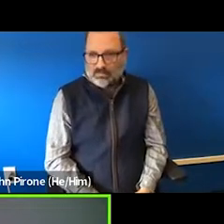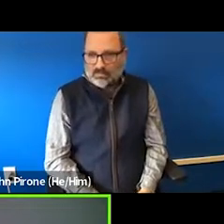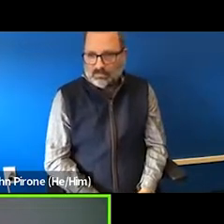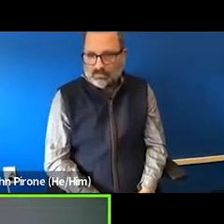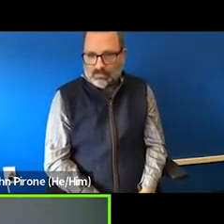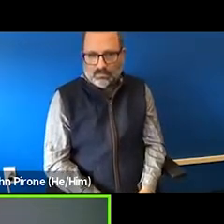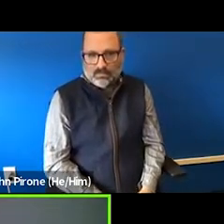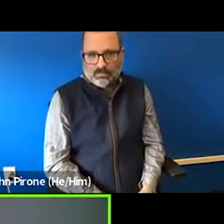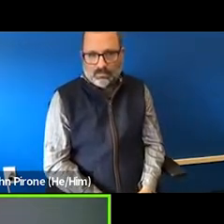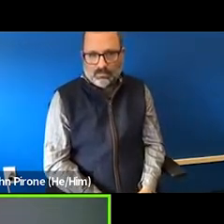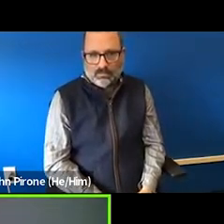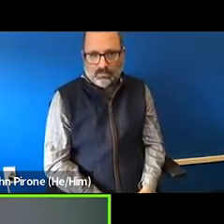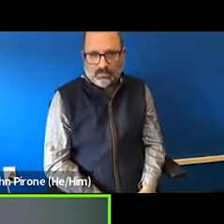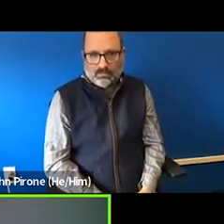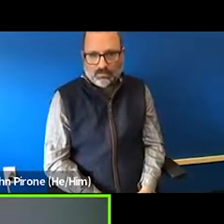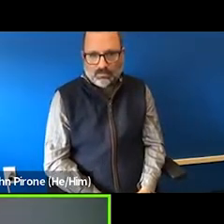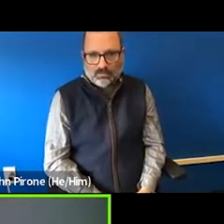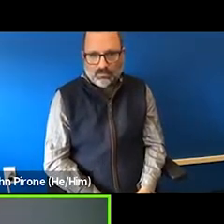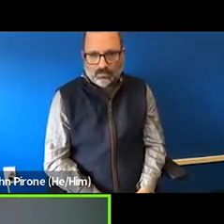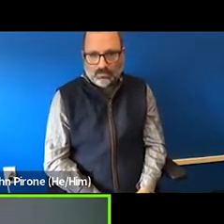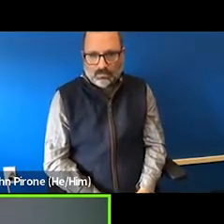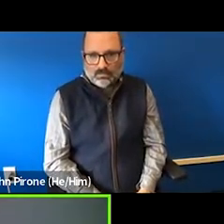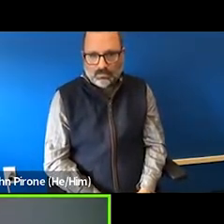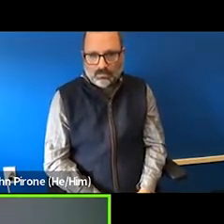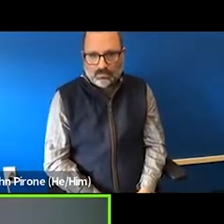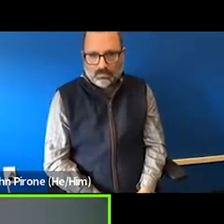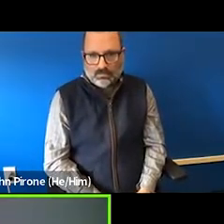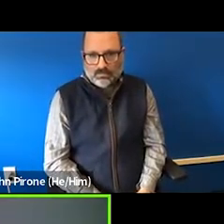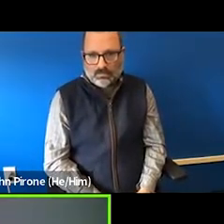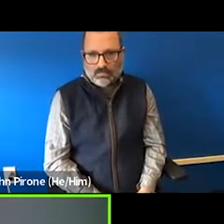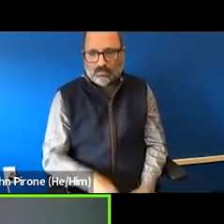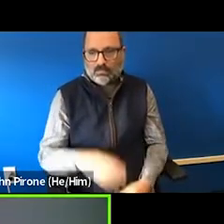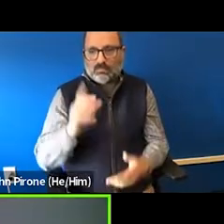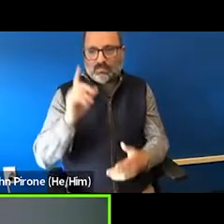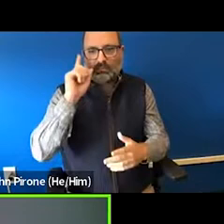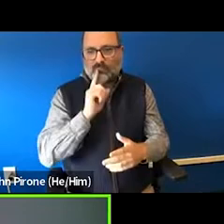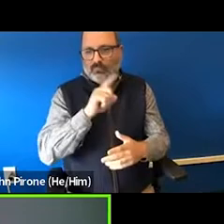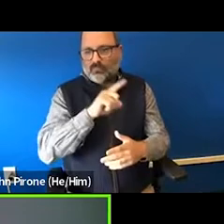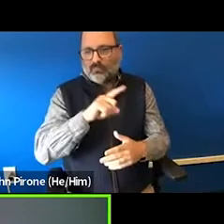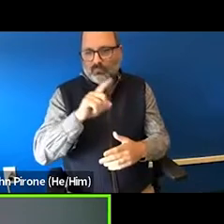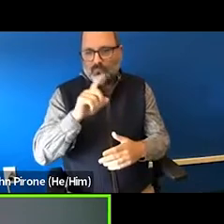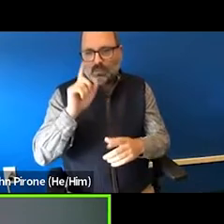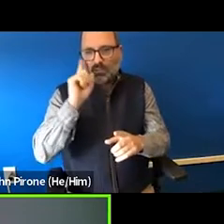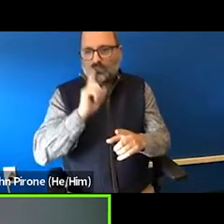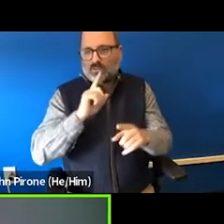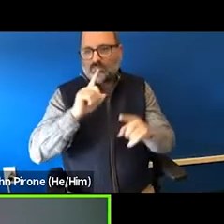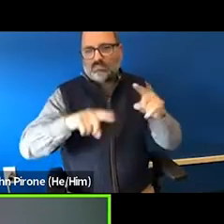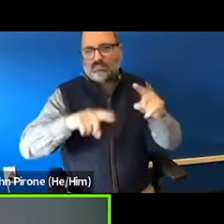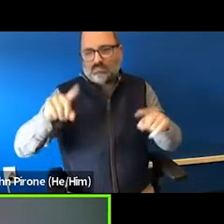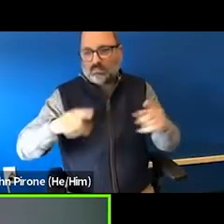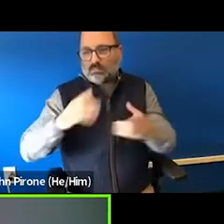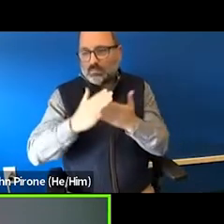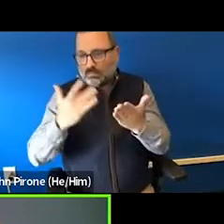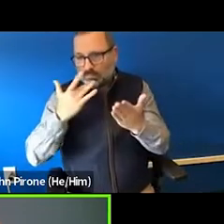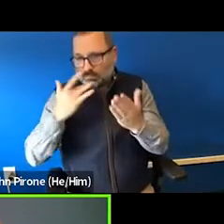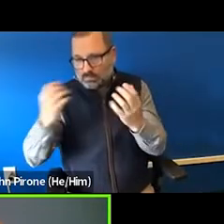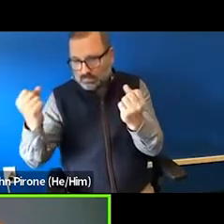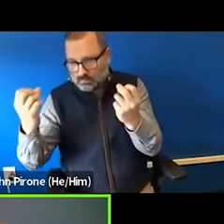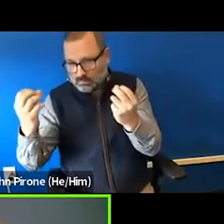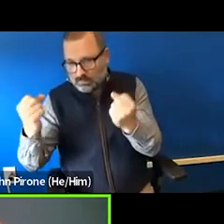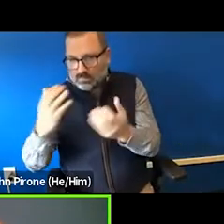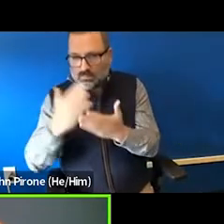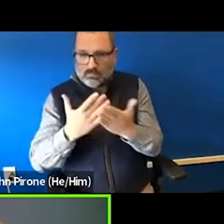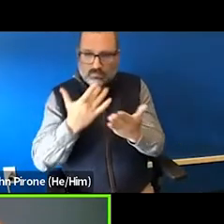distinctly different from English. And therefore some users would absolutely need